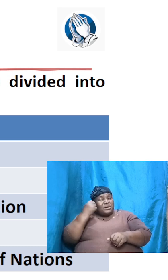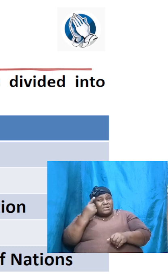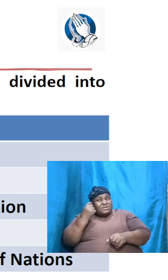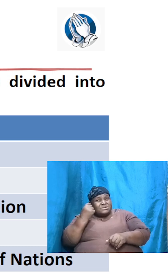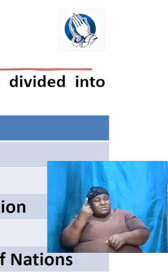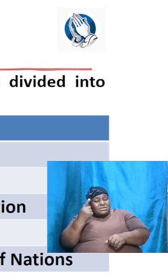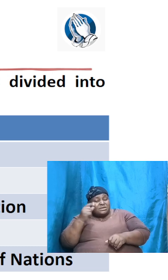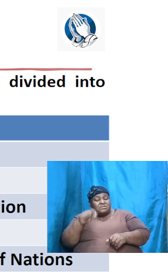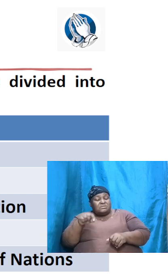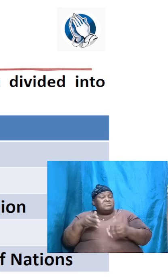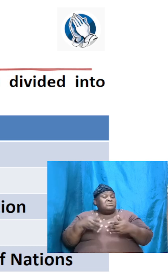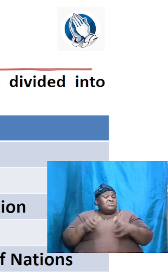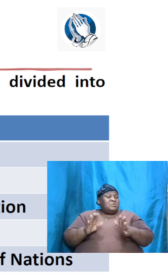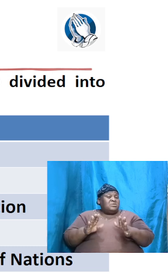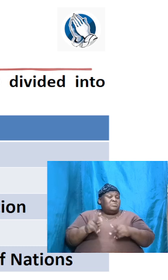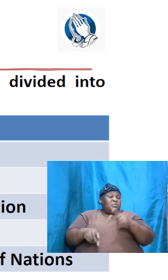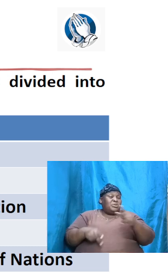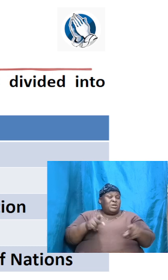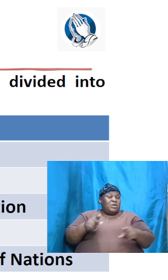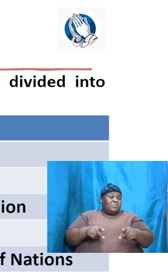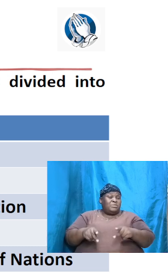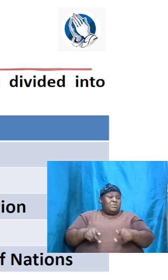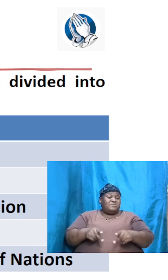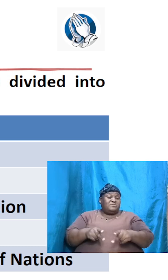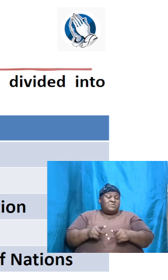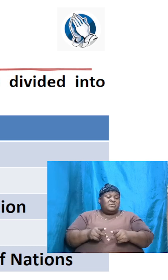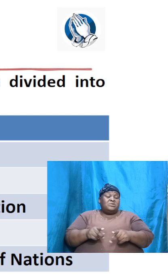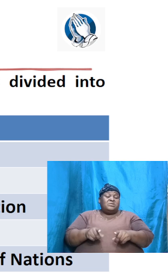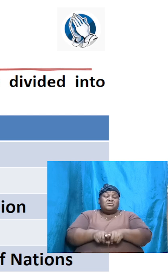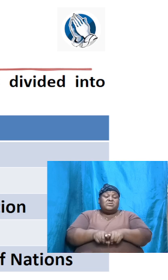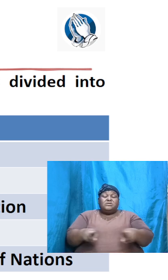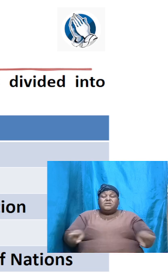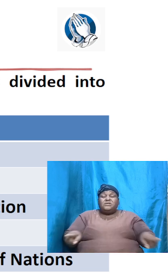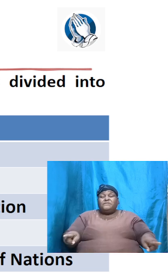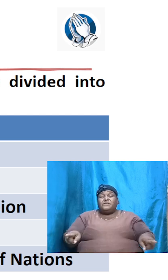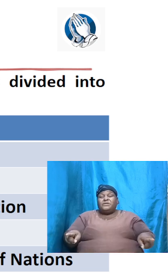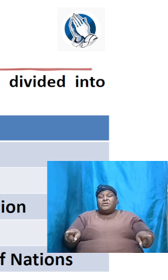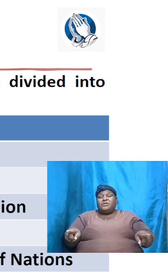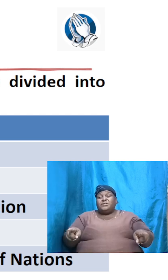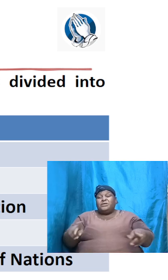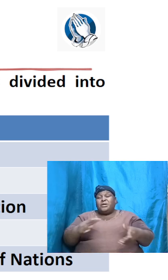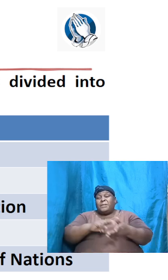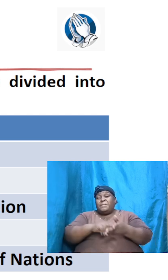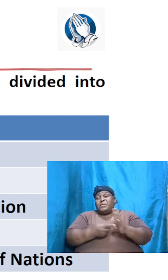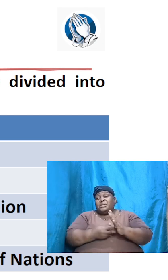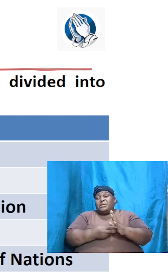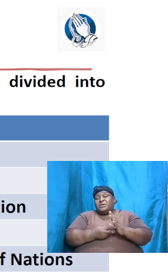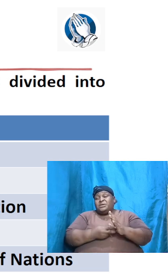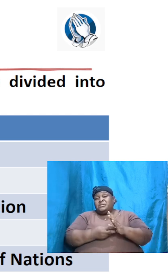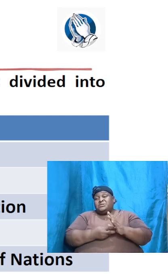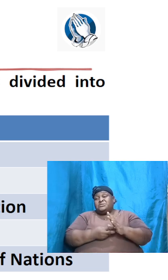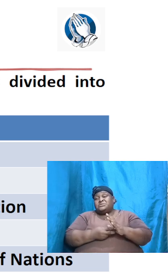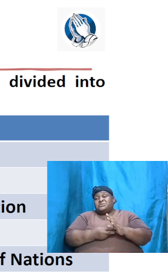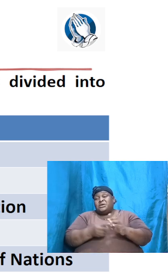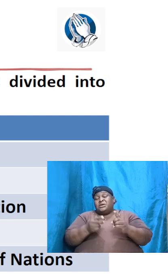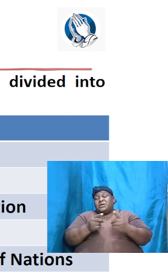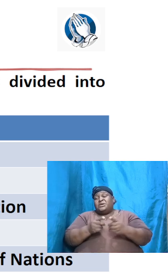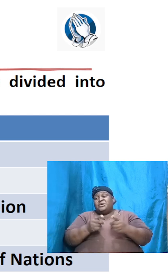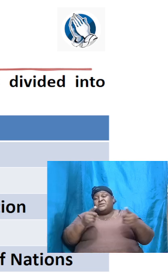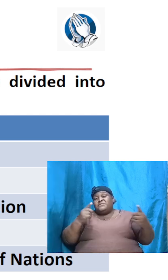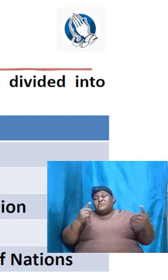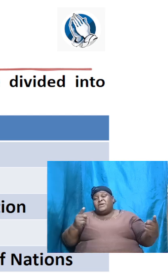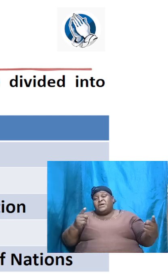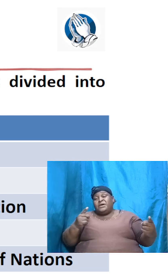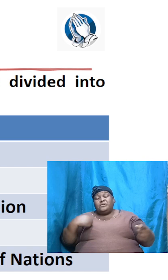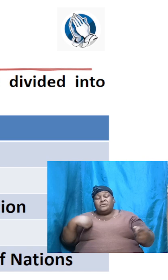way. Folks might have different measures, different means by which they break it down and divide it so that we